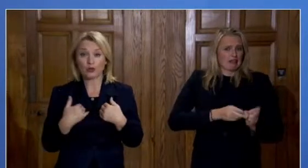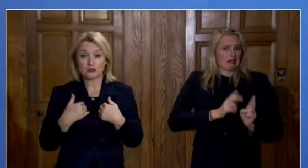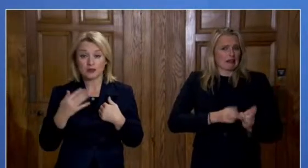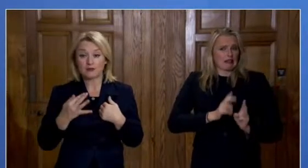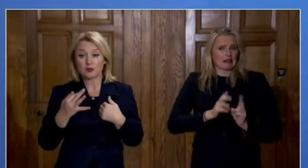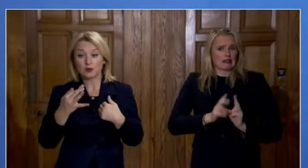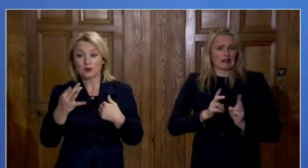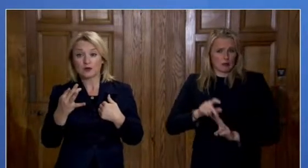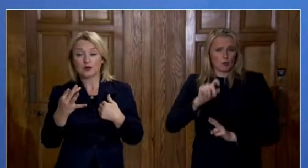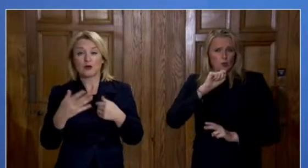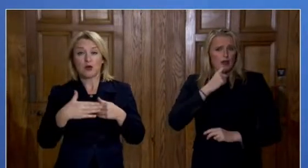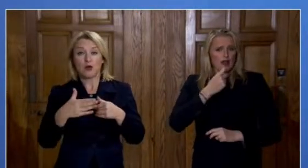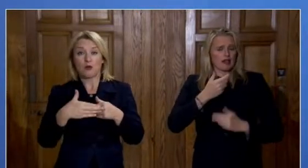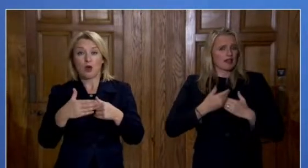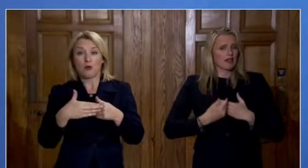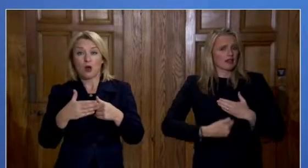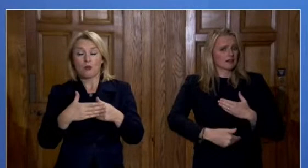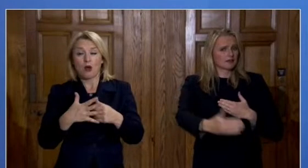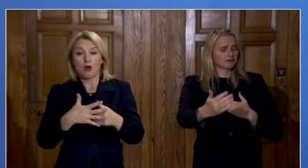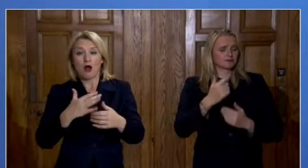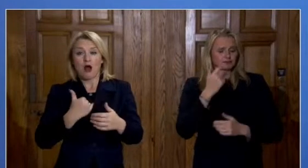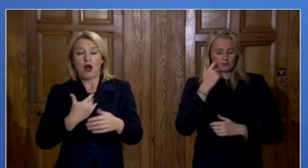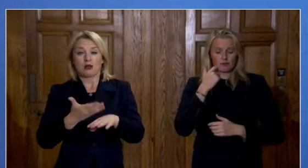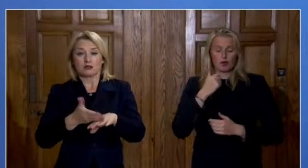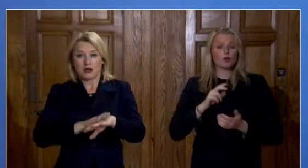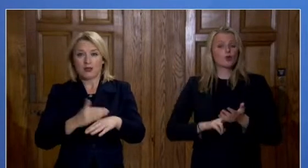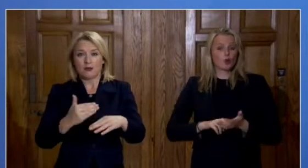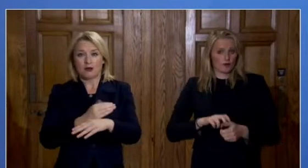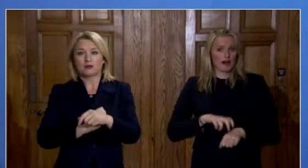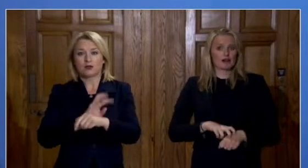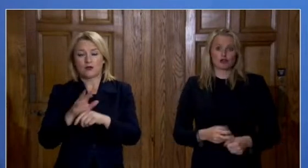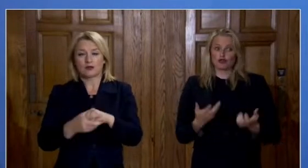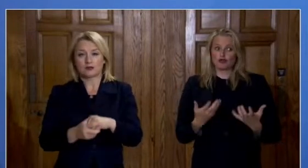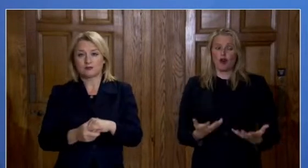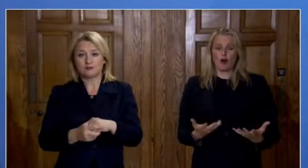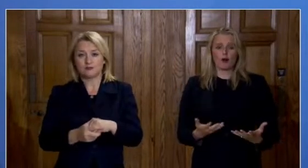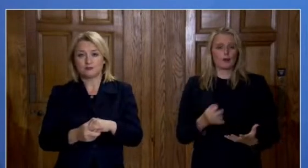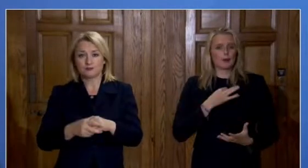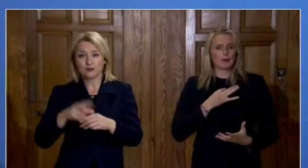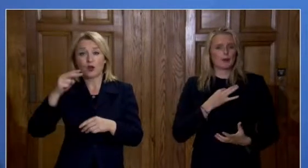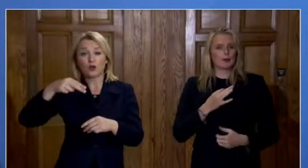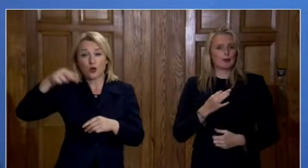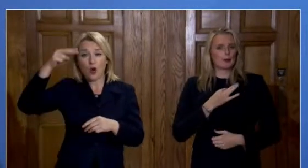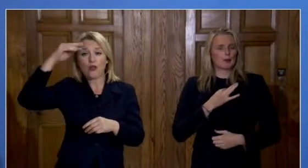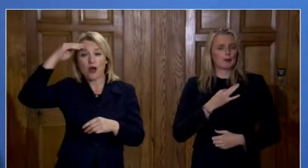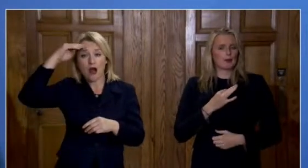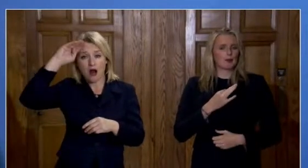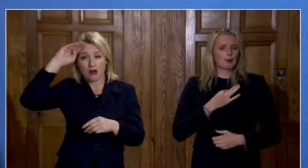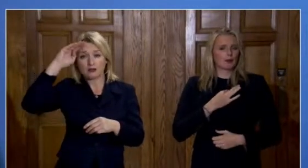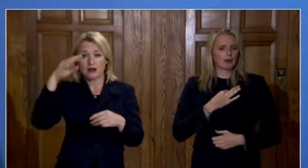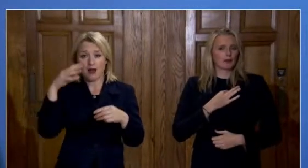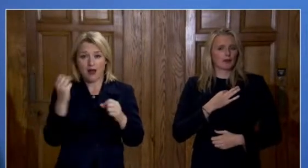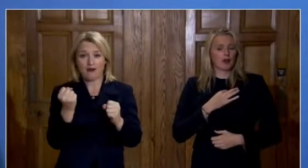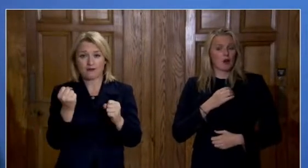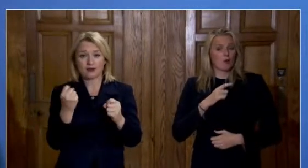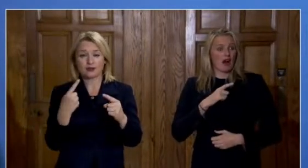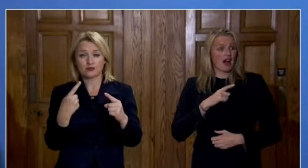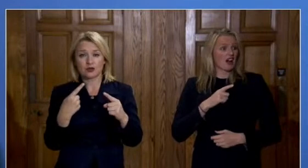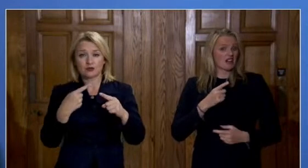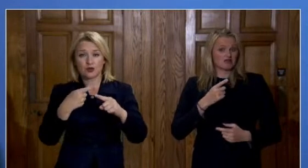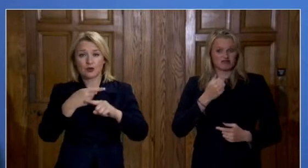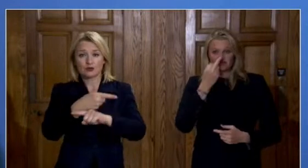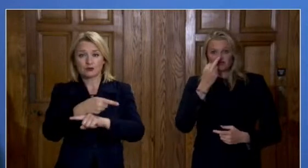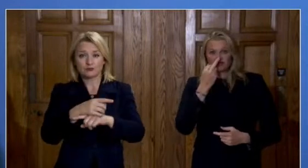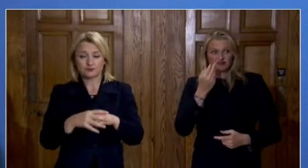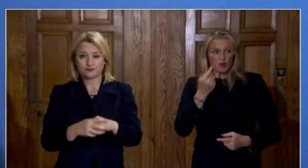Northern Ireland is at a crossroads. It's if our behaviours do not change,